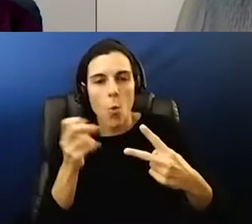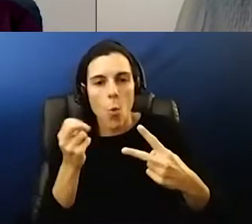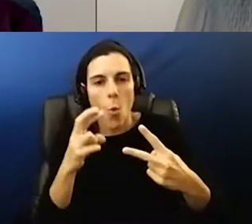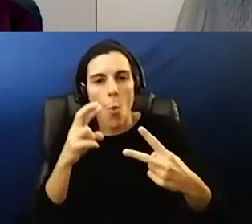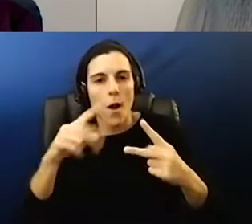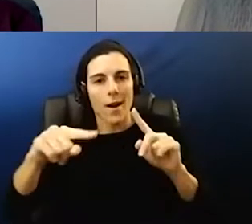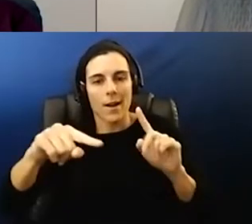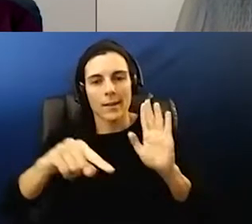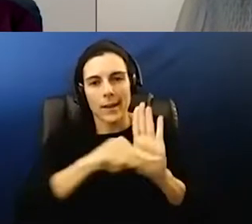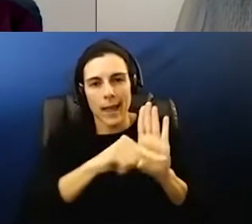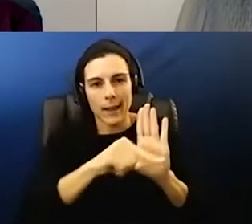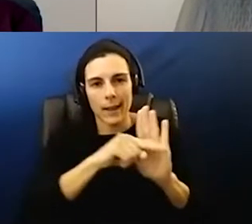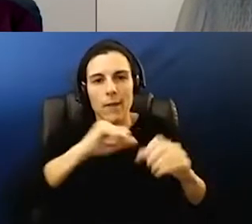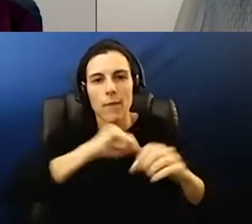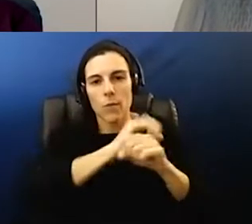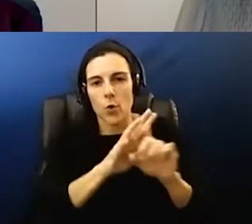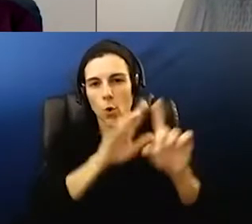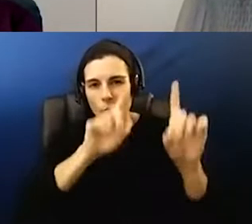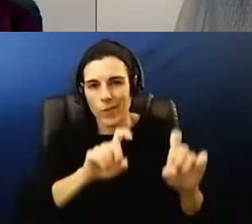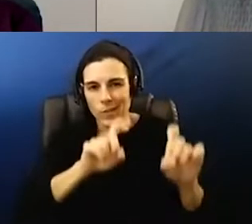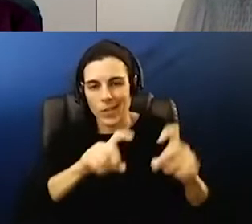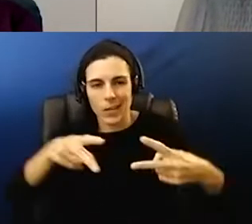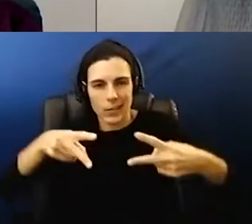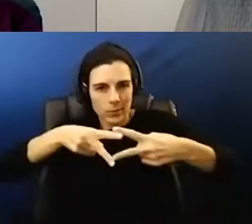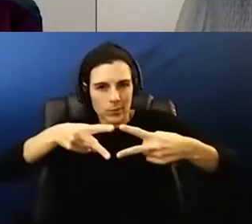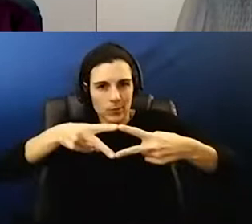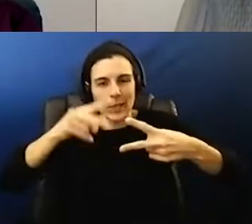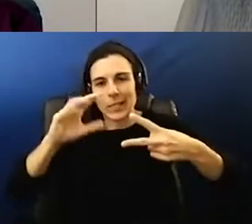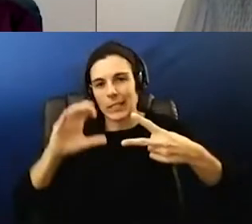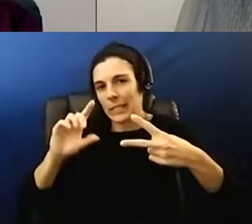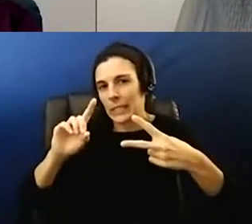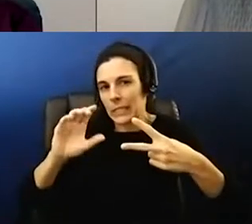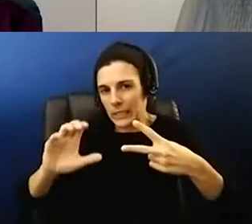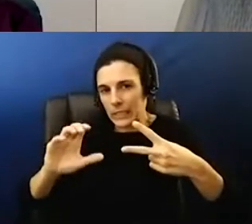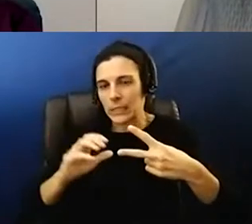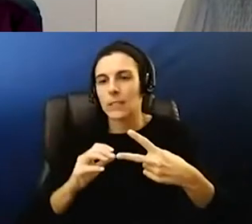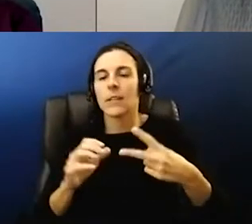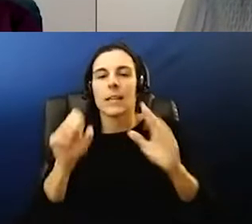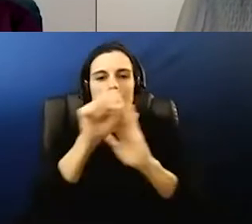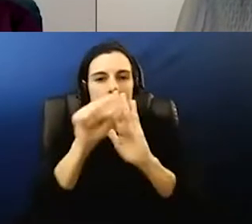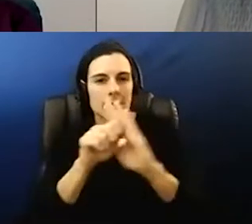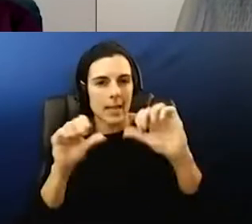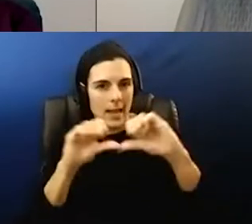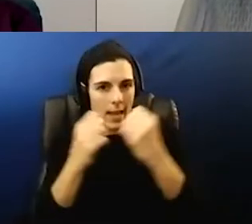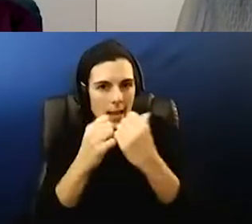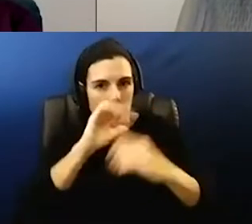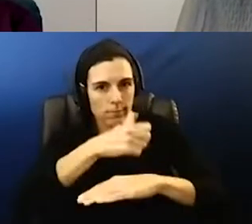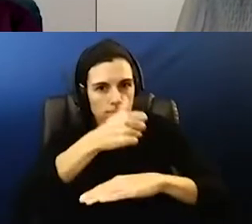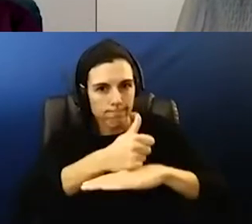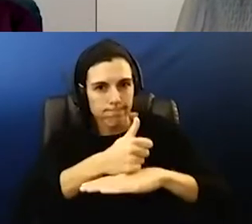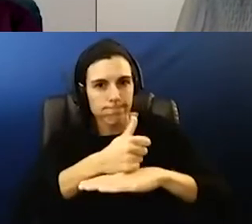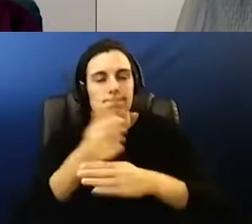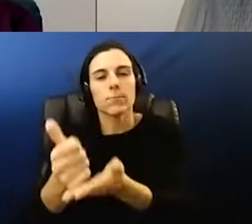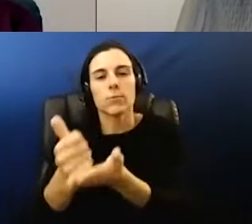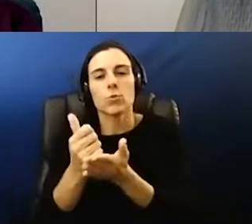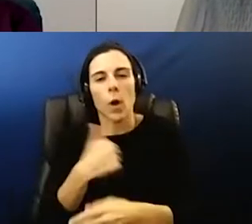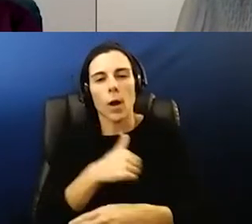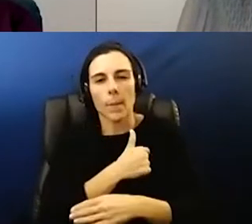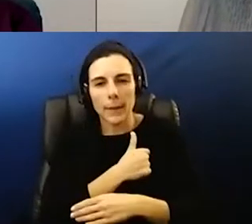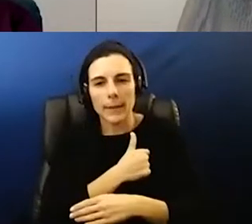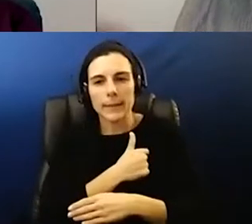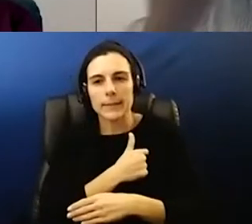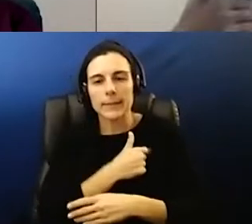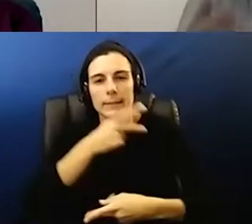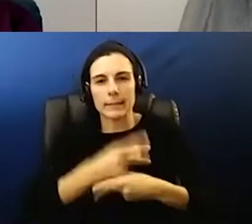of uh that those are that those are the stop gaps that the cdc and the in the state agencies have put in place to help us keep the